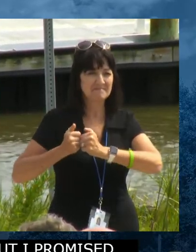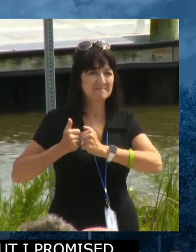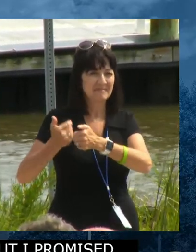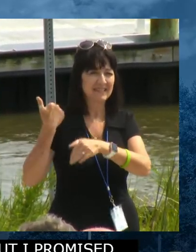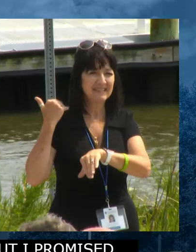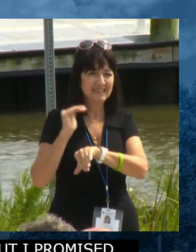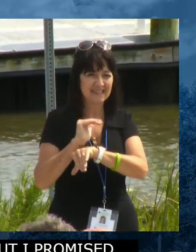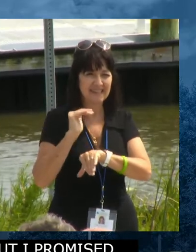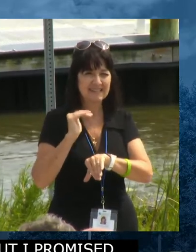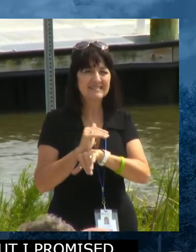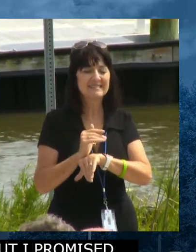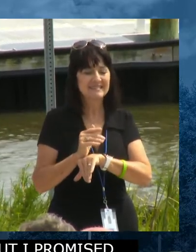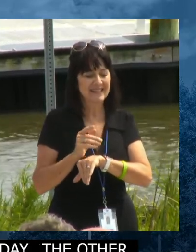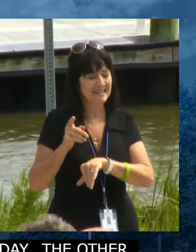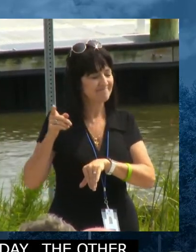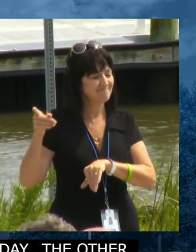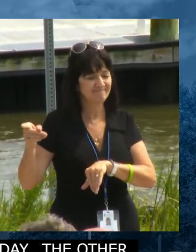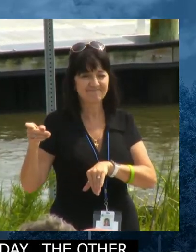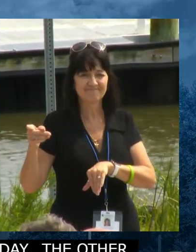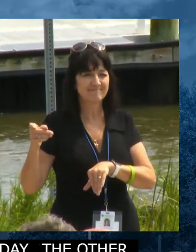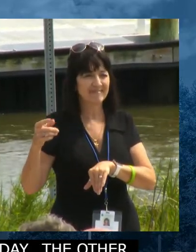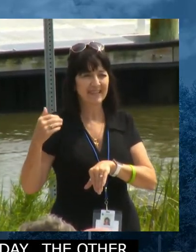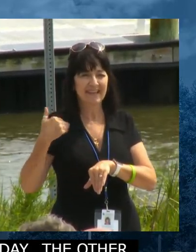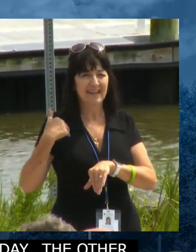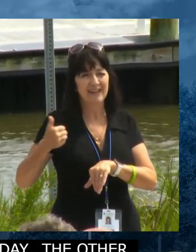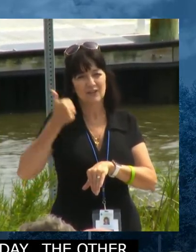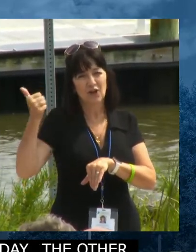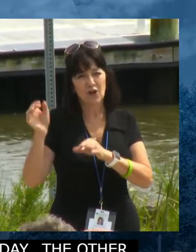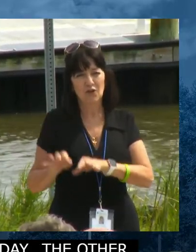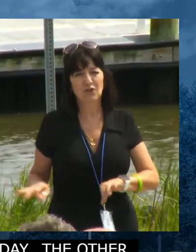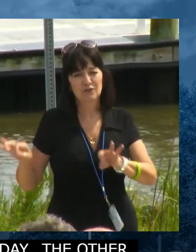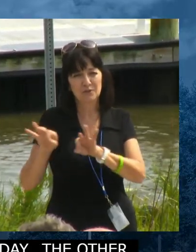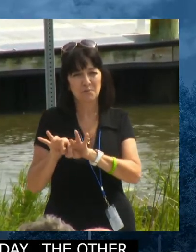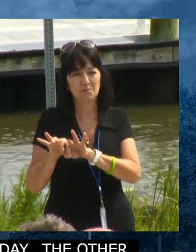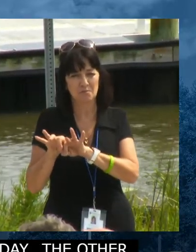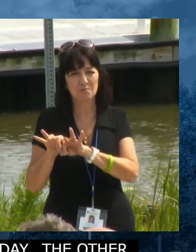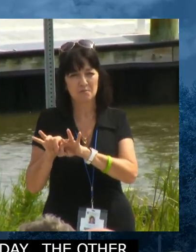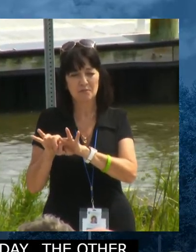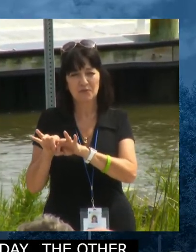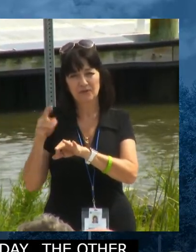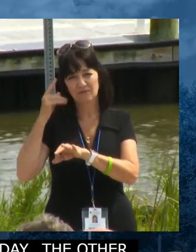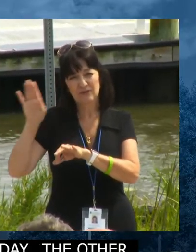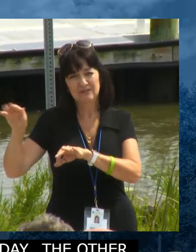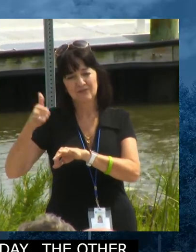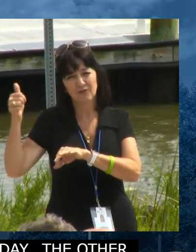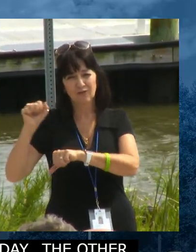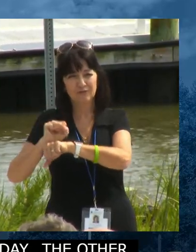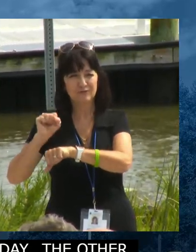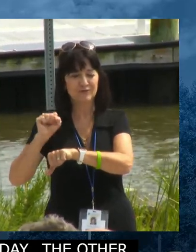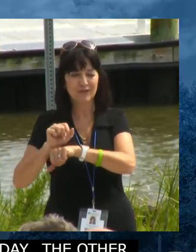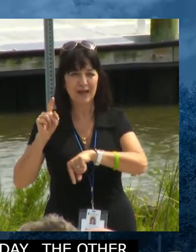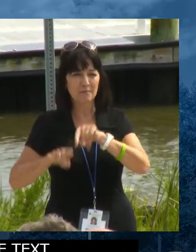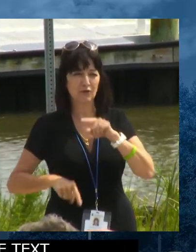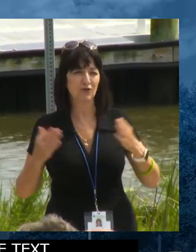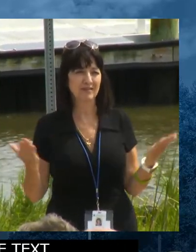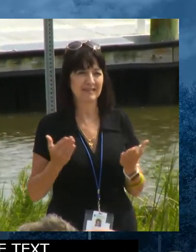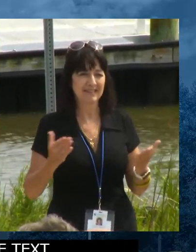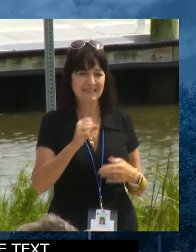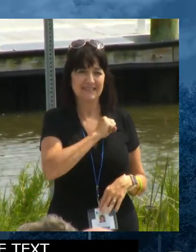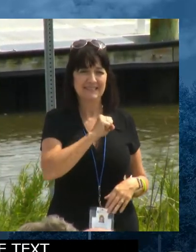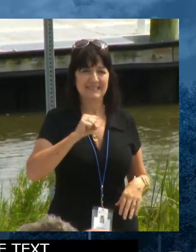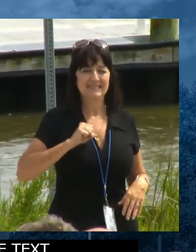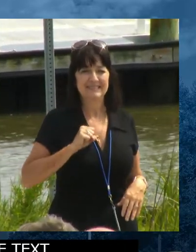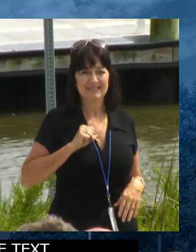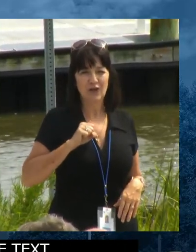to be here today, but he had some pressing matters with his other job, uh, is, uh, Senator Brian Townsend.